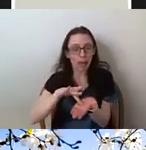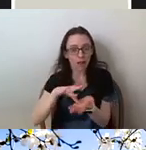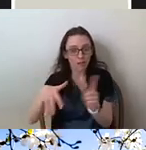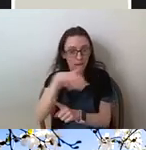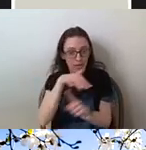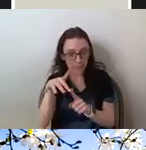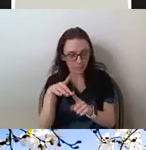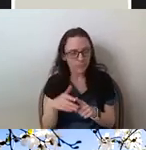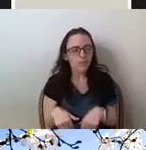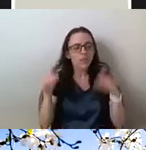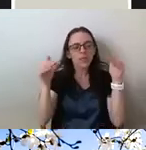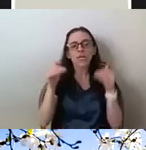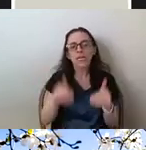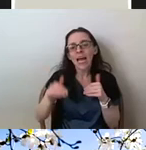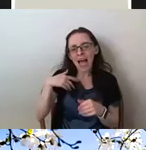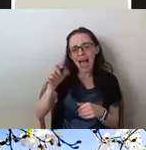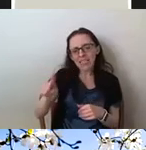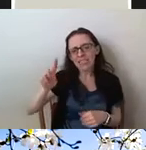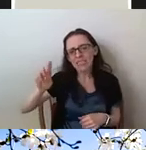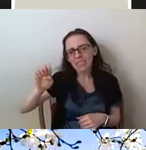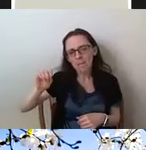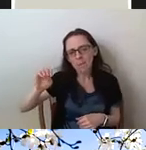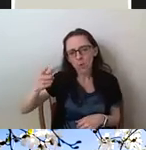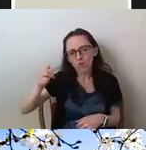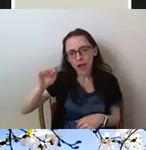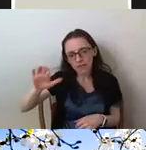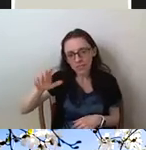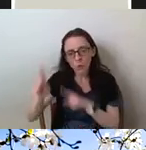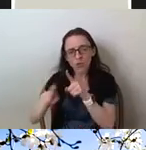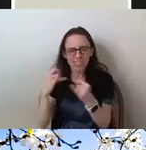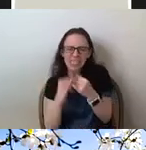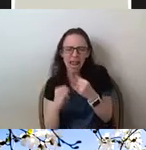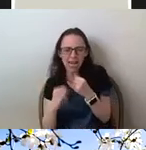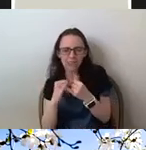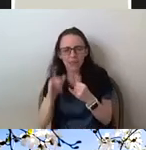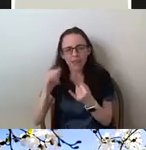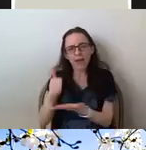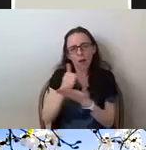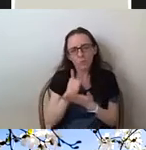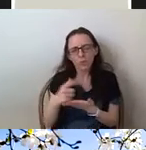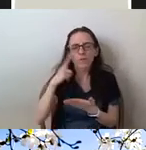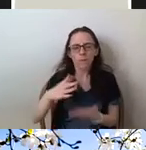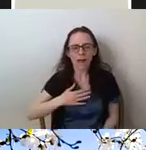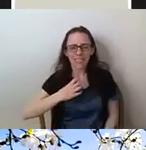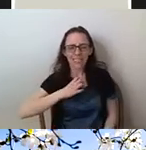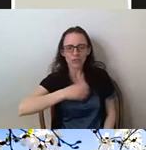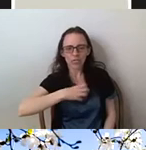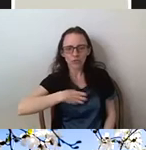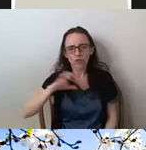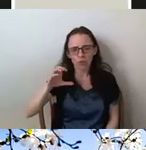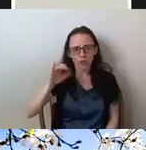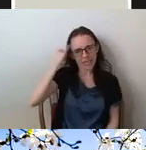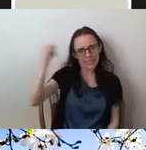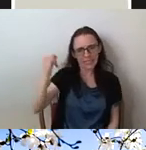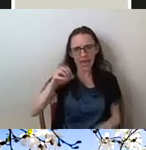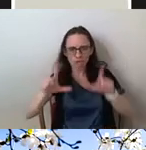questions are also asked towards the end of the interview, which helped contribute towards the intersectional framework. And also, I decided